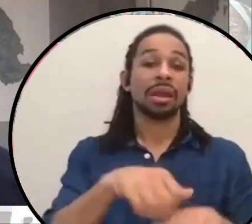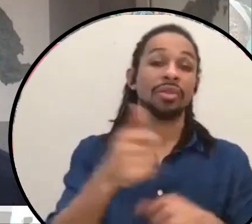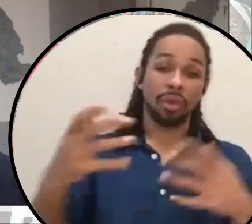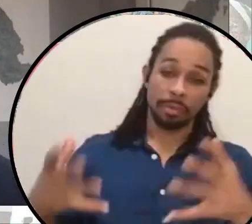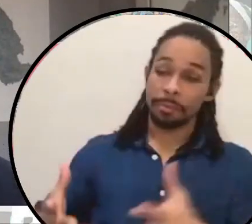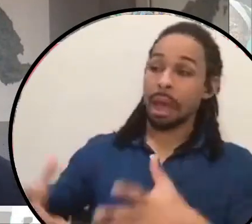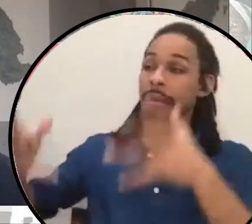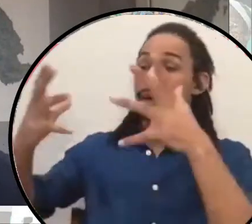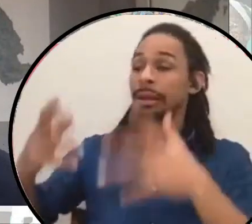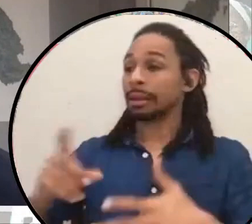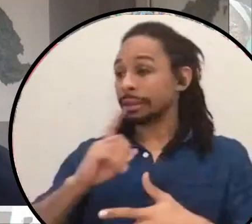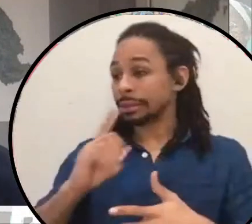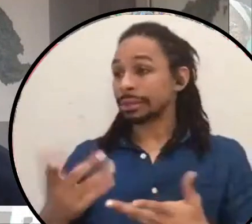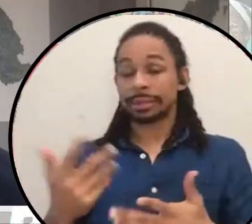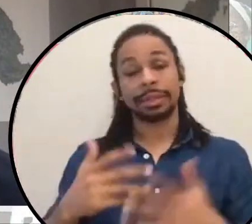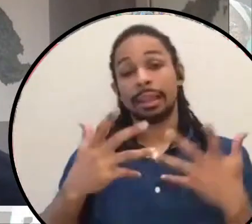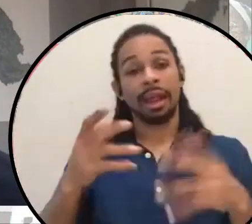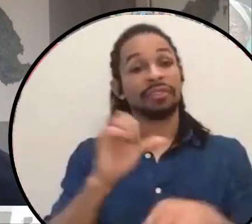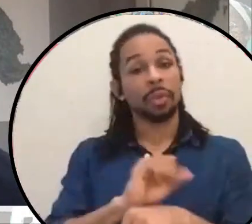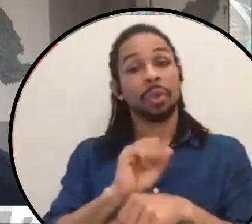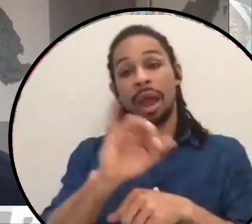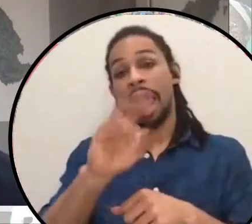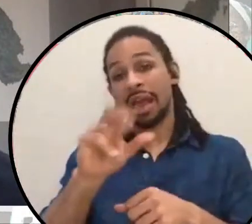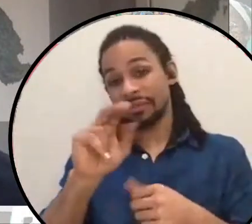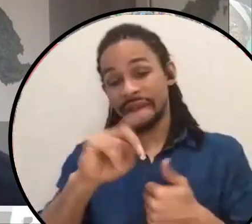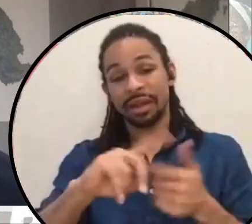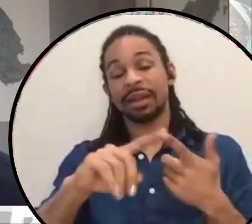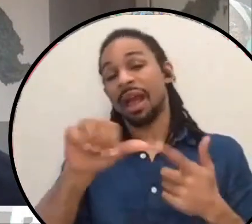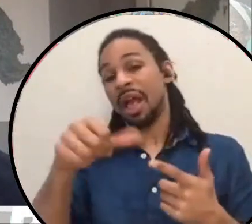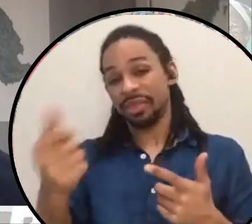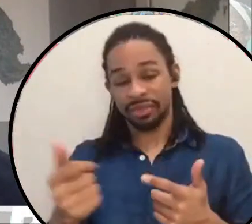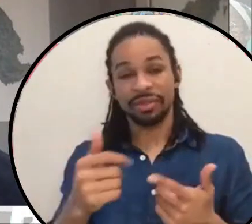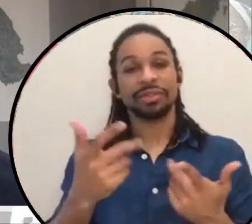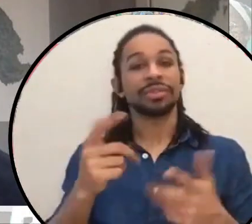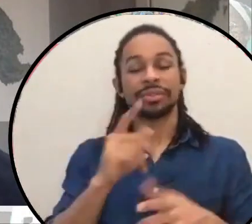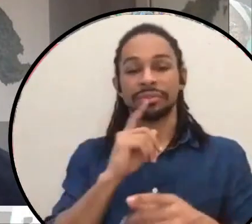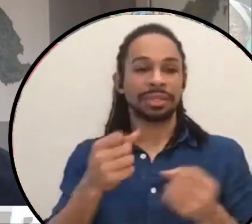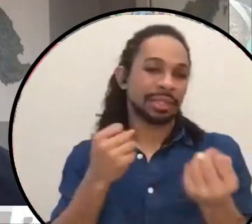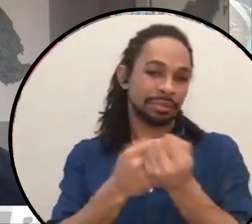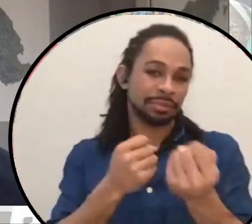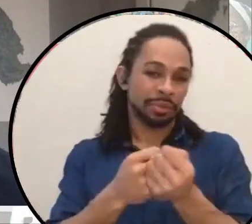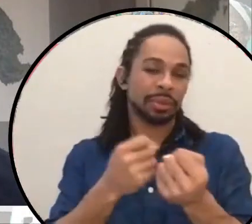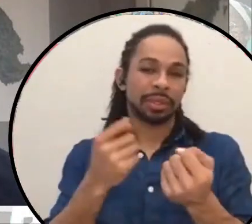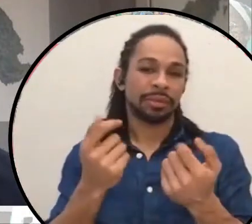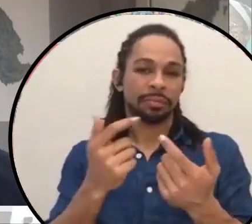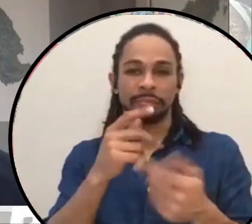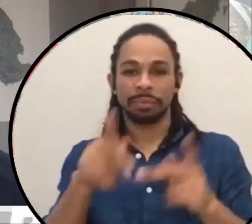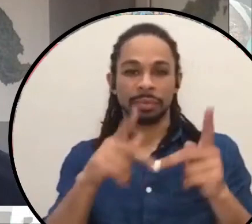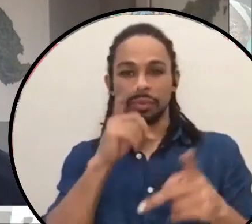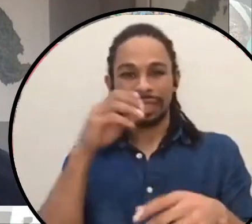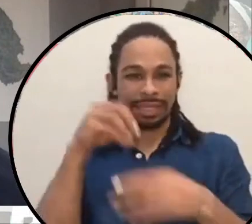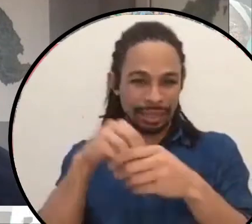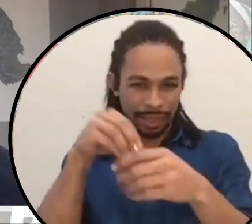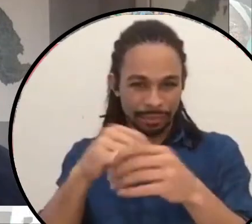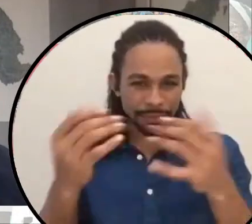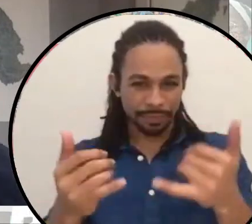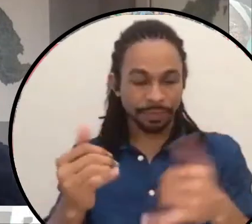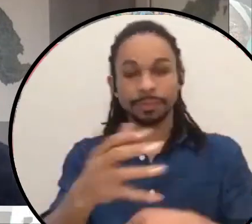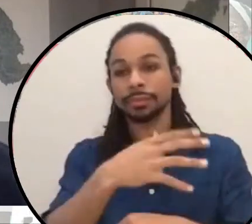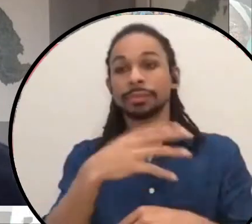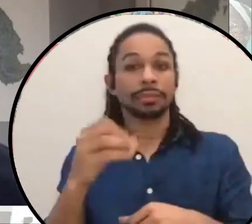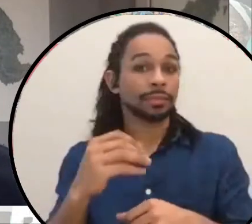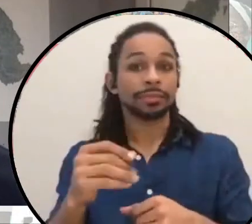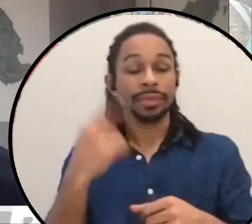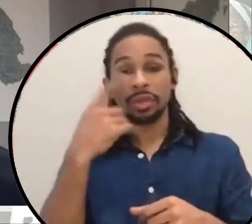that Ivan and others have referred to of just like supporting the people who are inside right now. And that looks like a lot of things that looks like